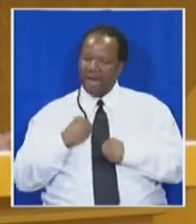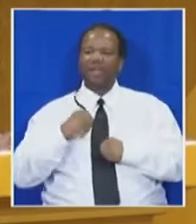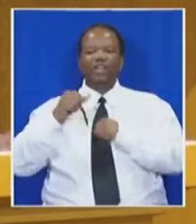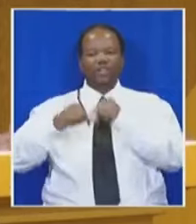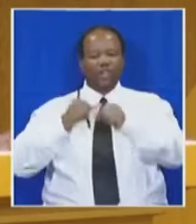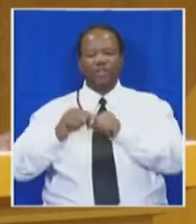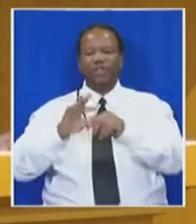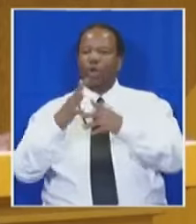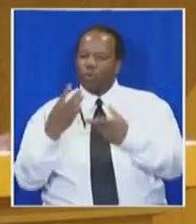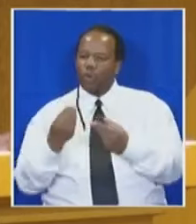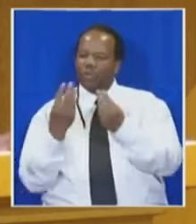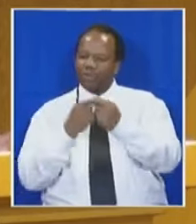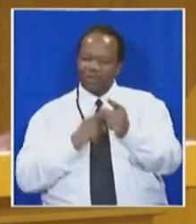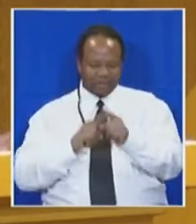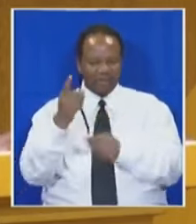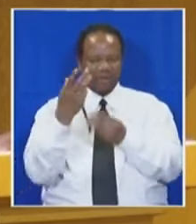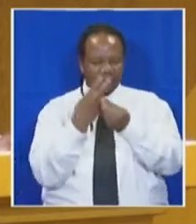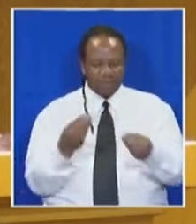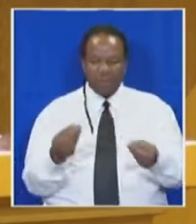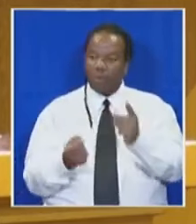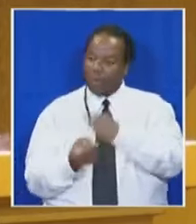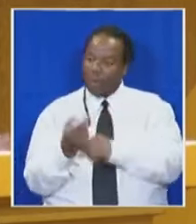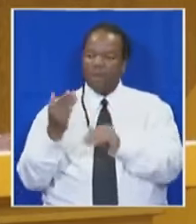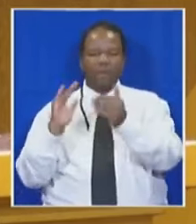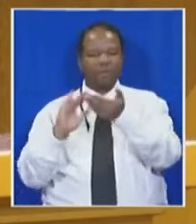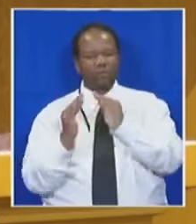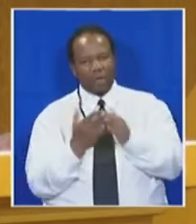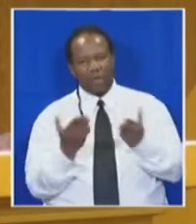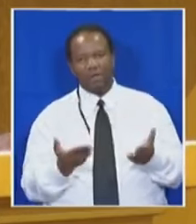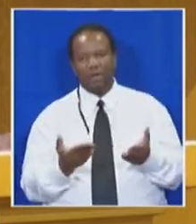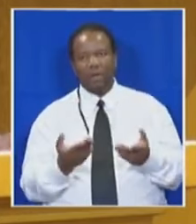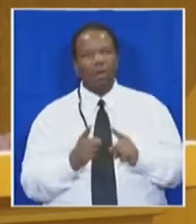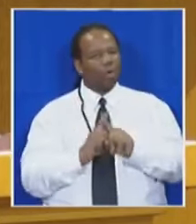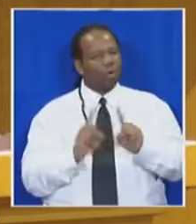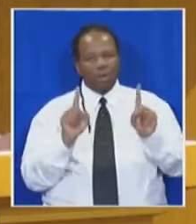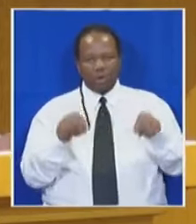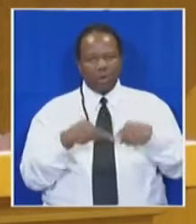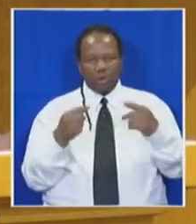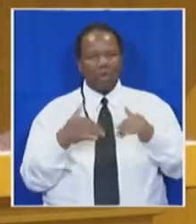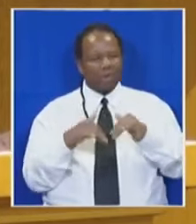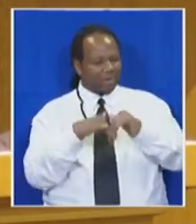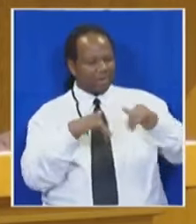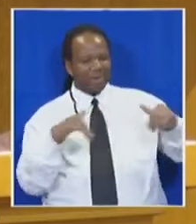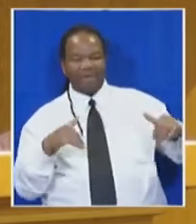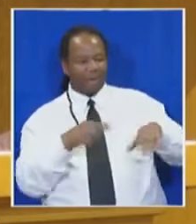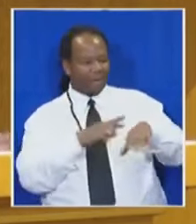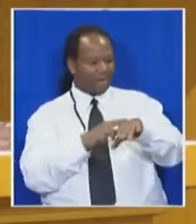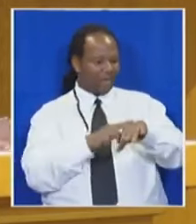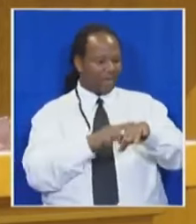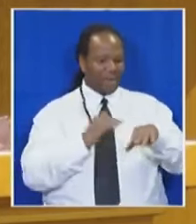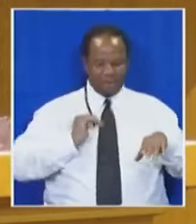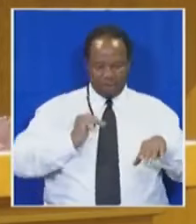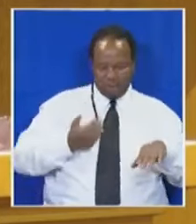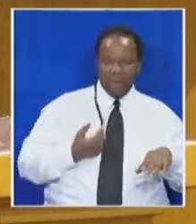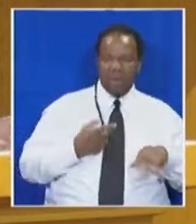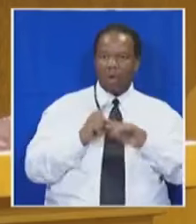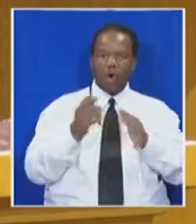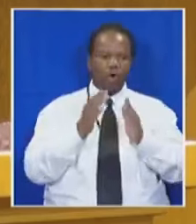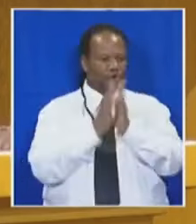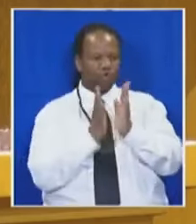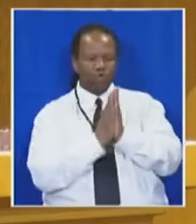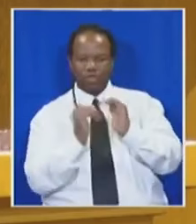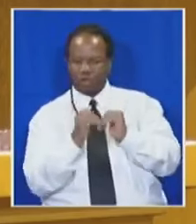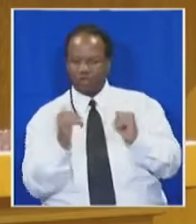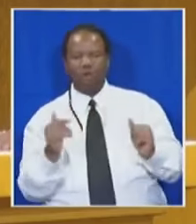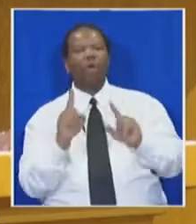the socialisms that still prevail in society. We will not allow ourselves to be divided by race, gender or religion, but instead we will